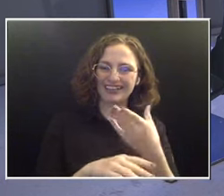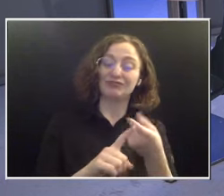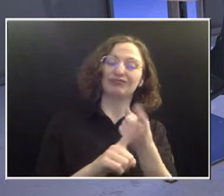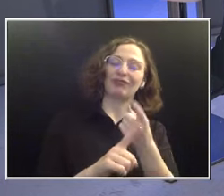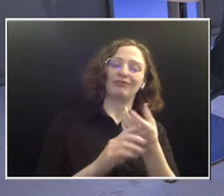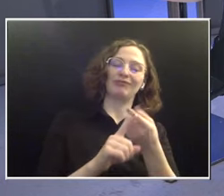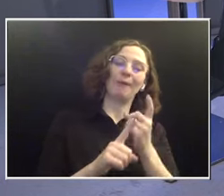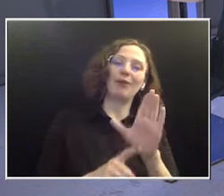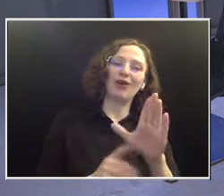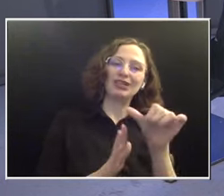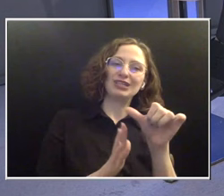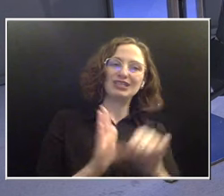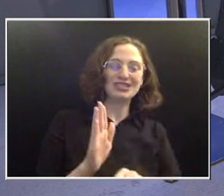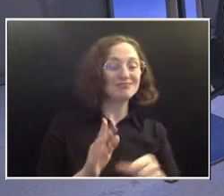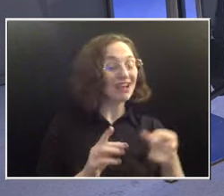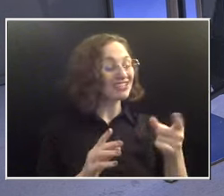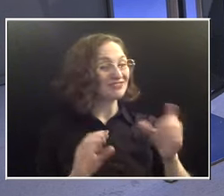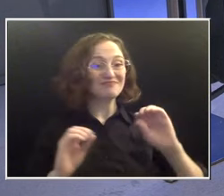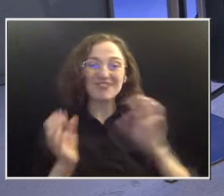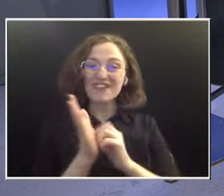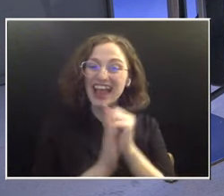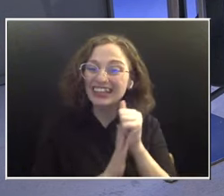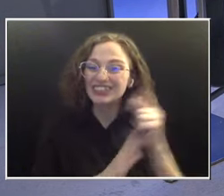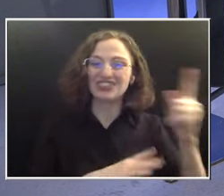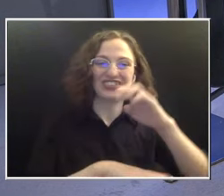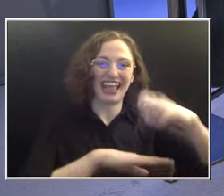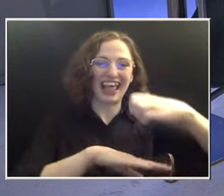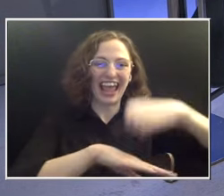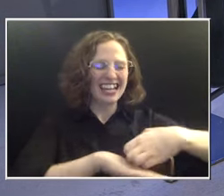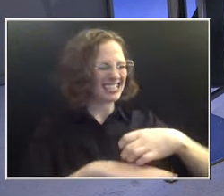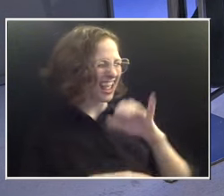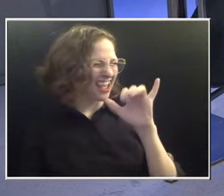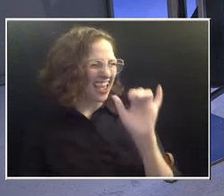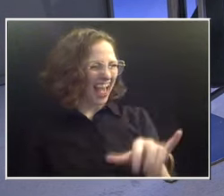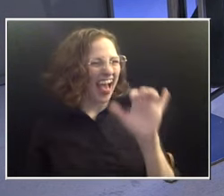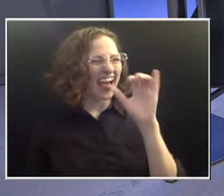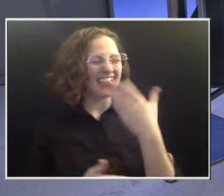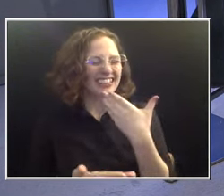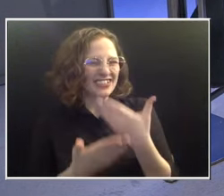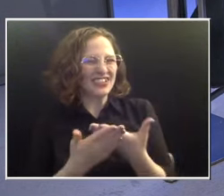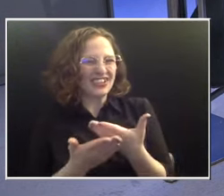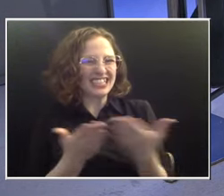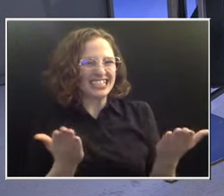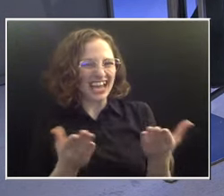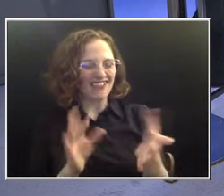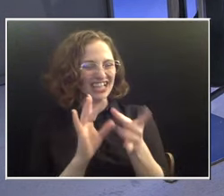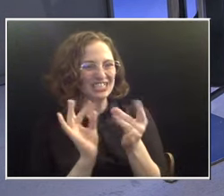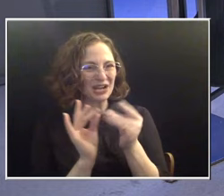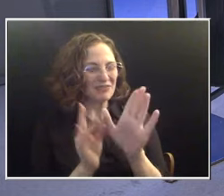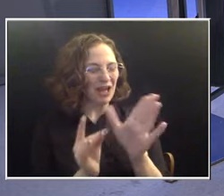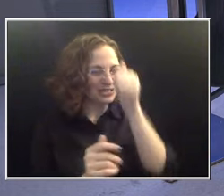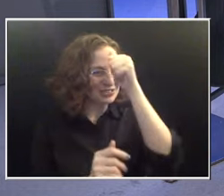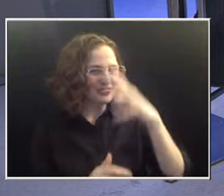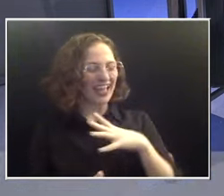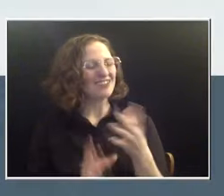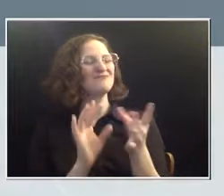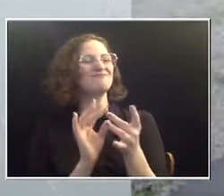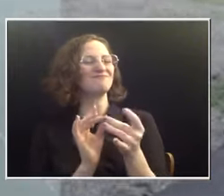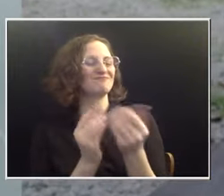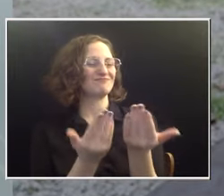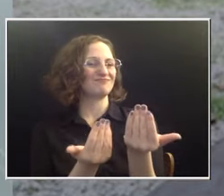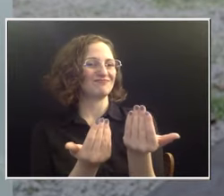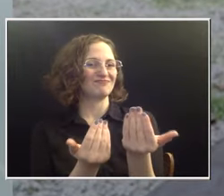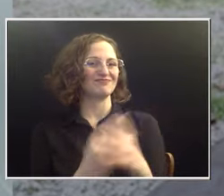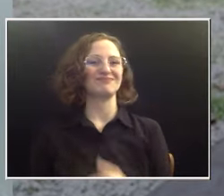know. Let's talk about that. am. Let's get to the good stuff. Let's talk about the men in your life. Yeah. Yeah. Tell us a little bit about these guys. They're great.